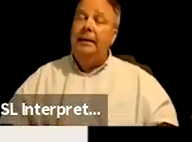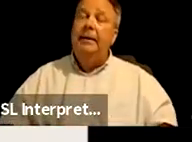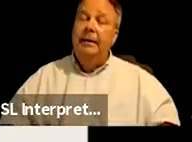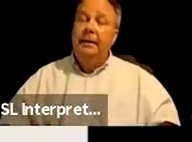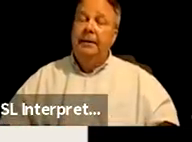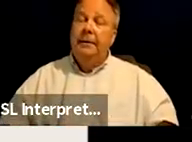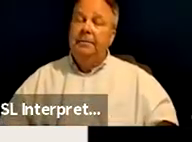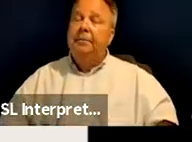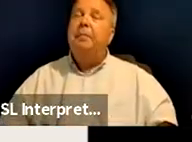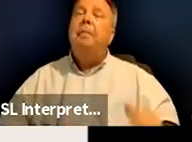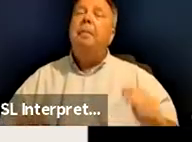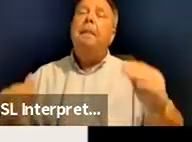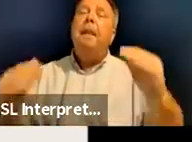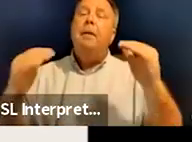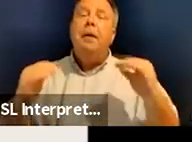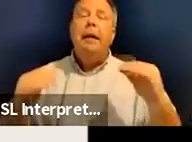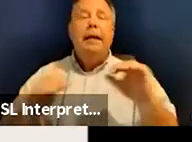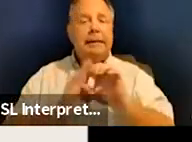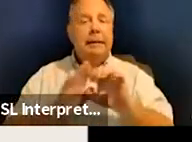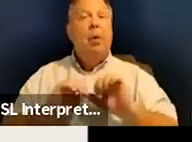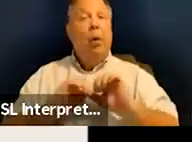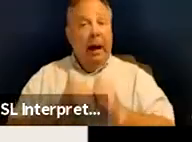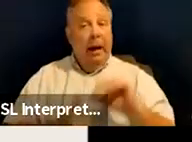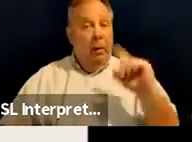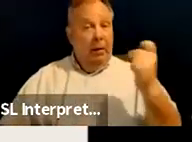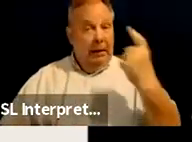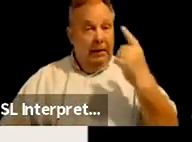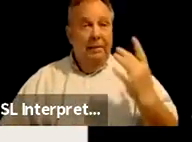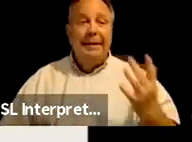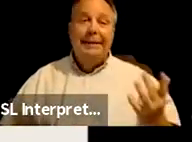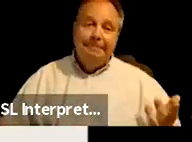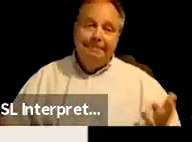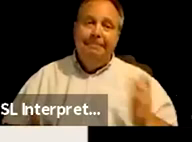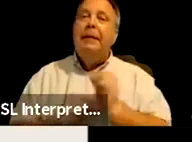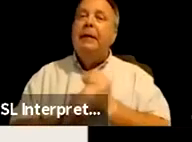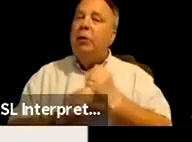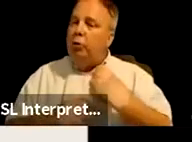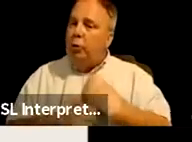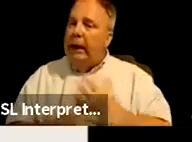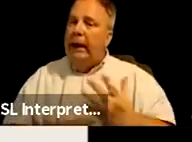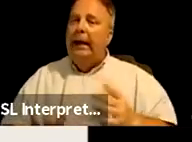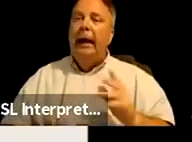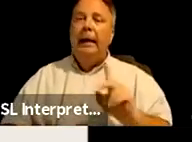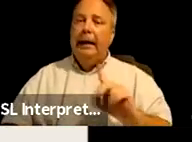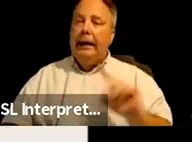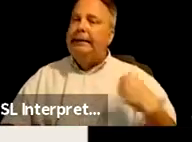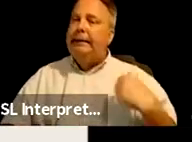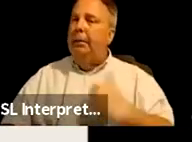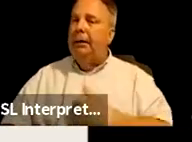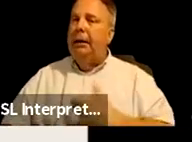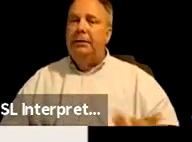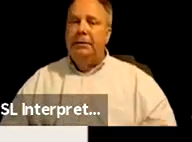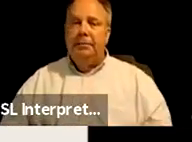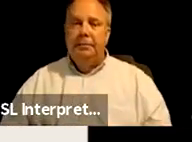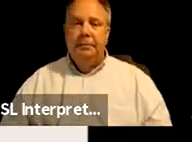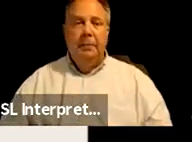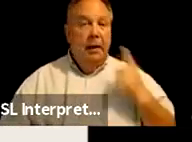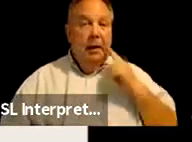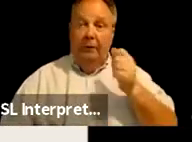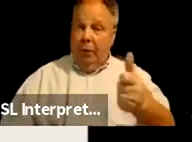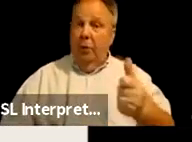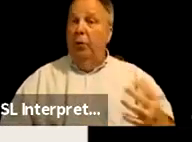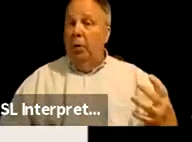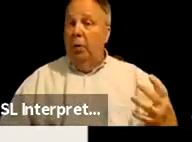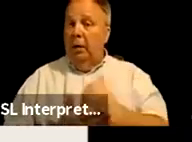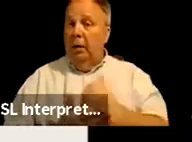So the next example of how the government has sort of created and disabled us, um, for their own gains